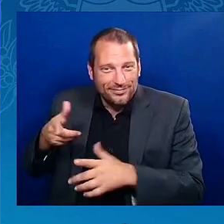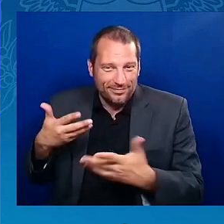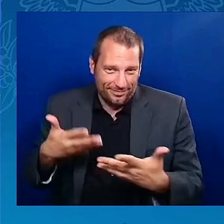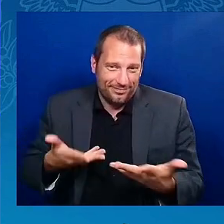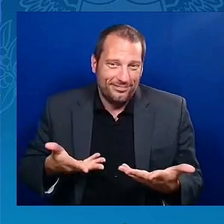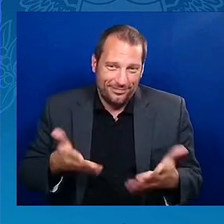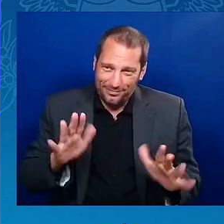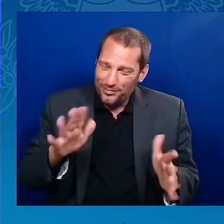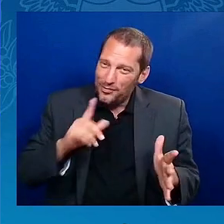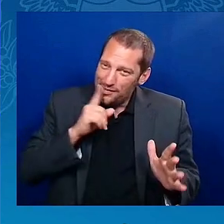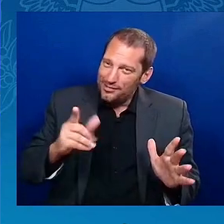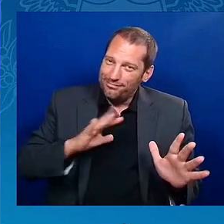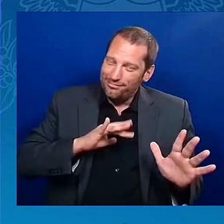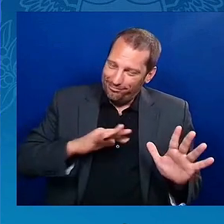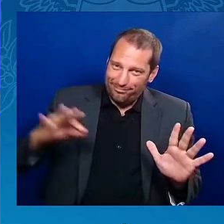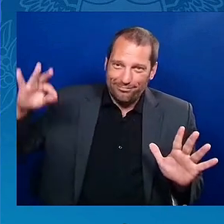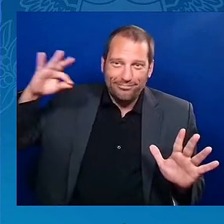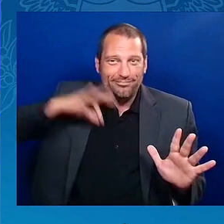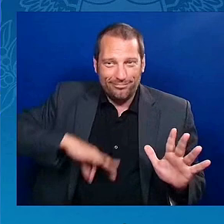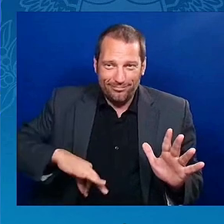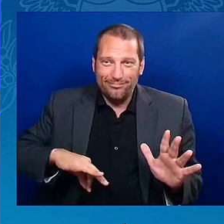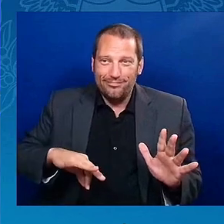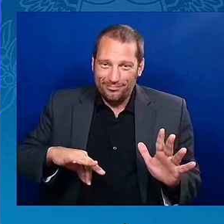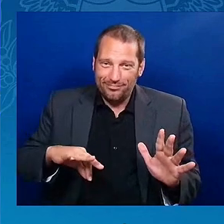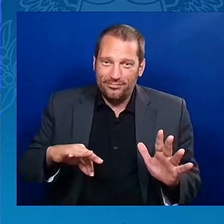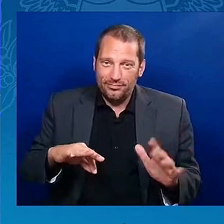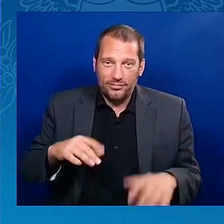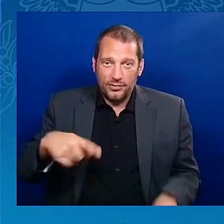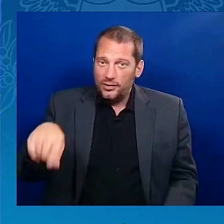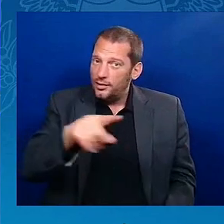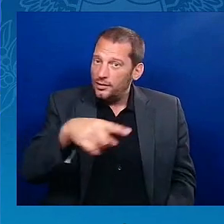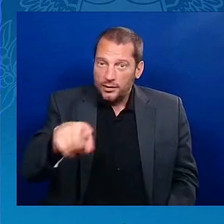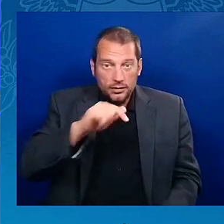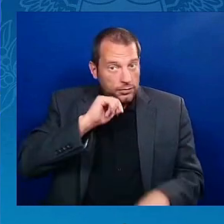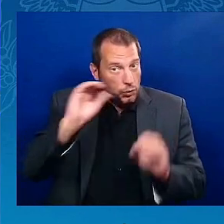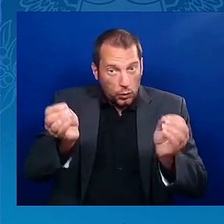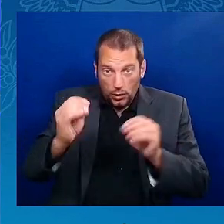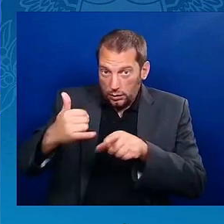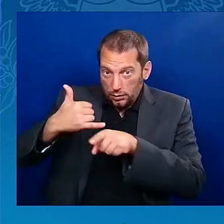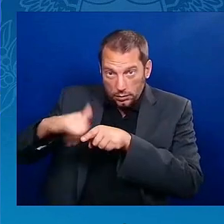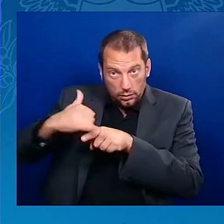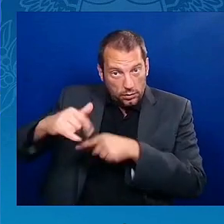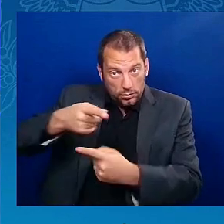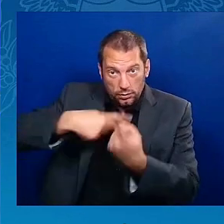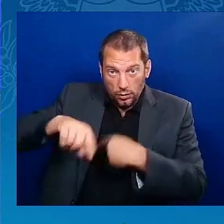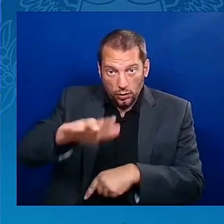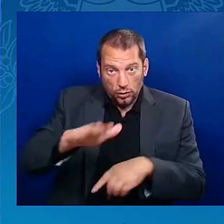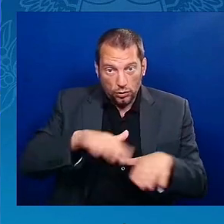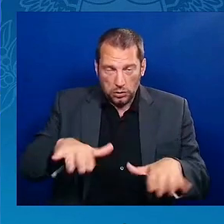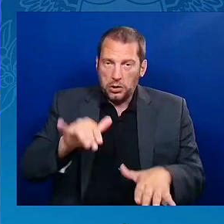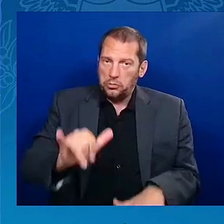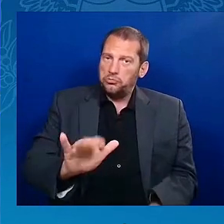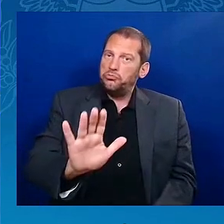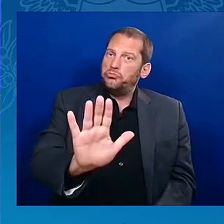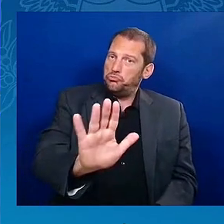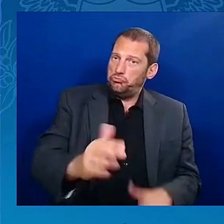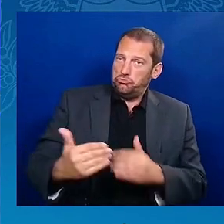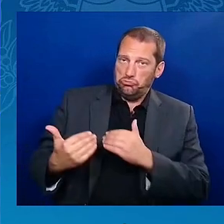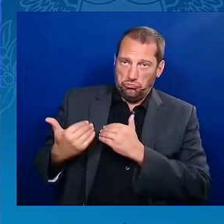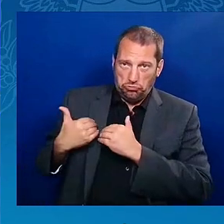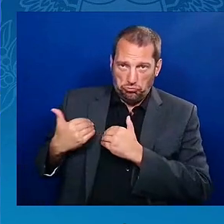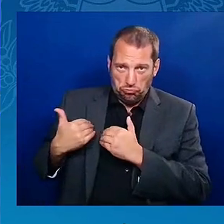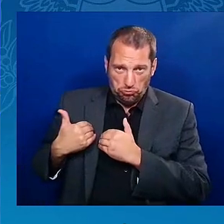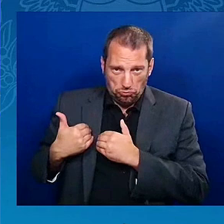If you don't cuss at your children, that's yours. I'm just here from my ranch. I drove in from my ranch this morning.